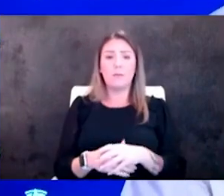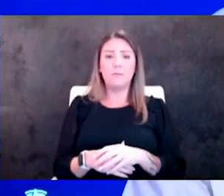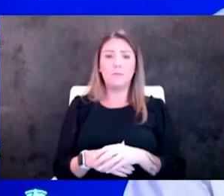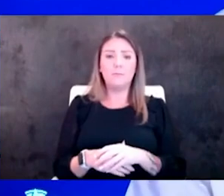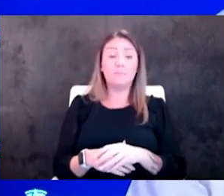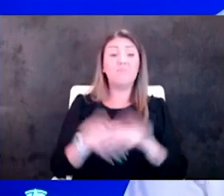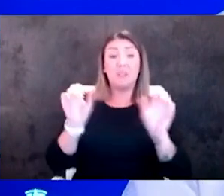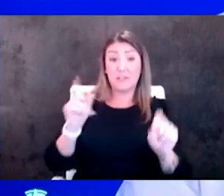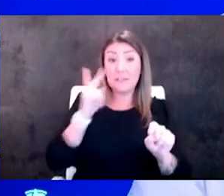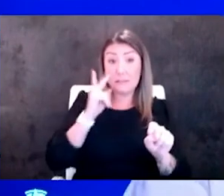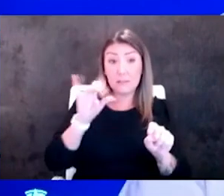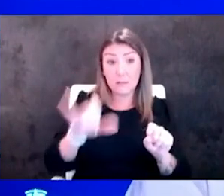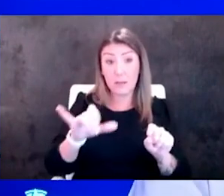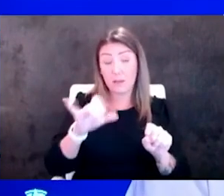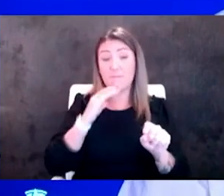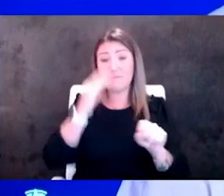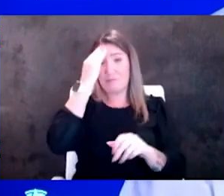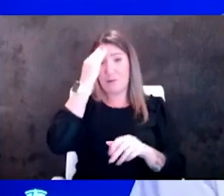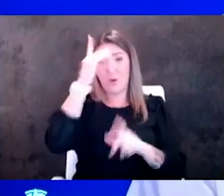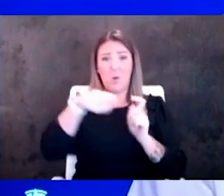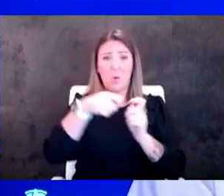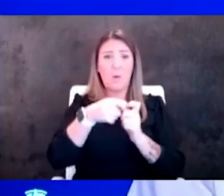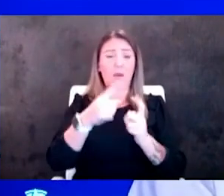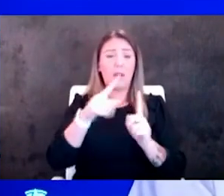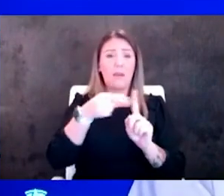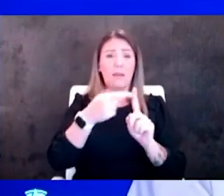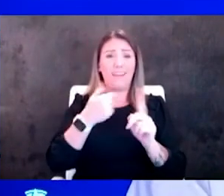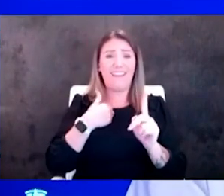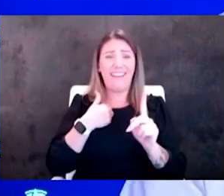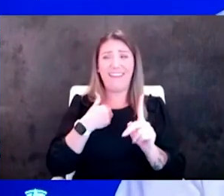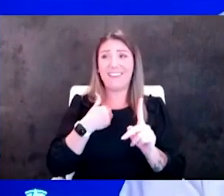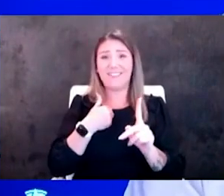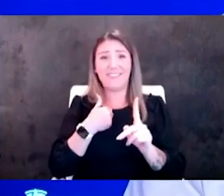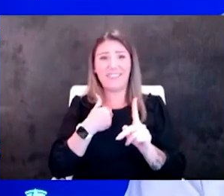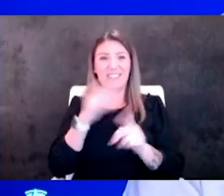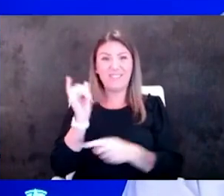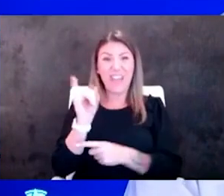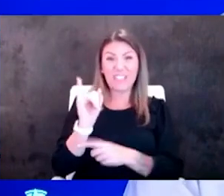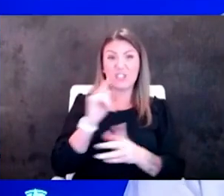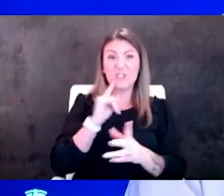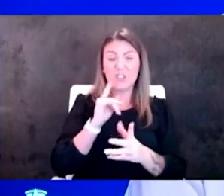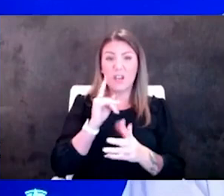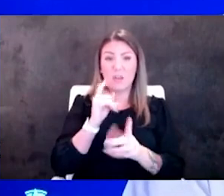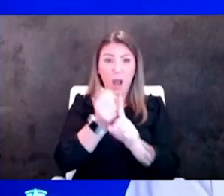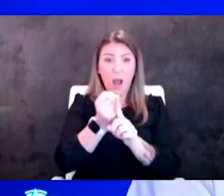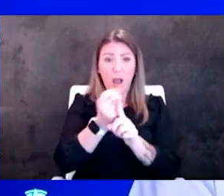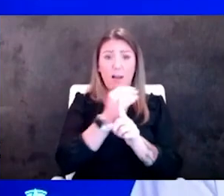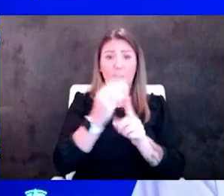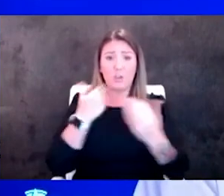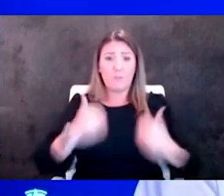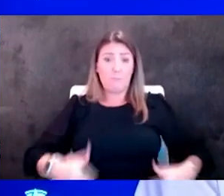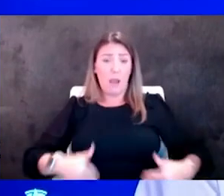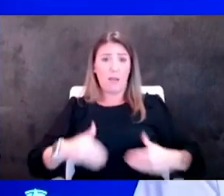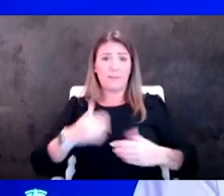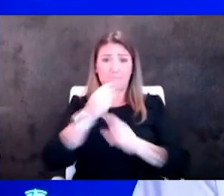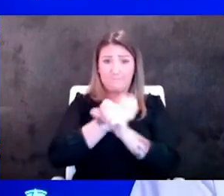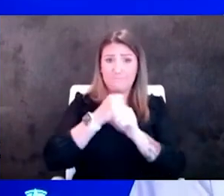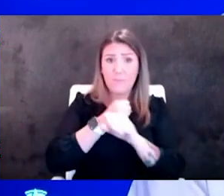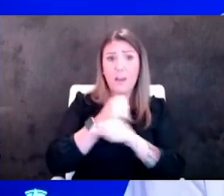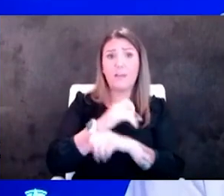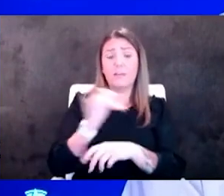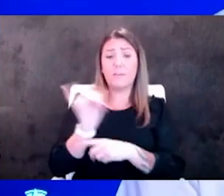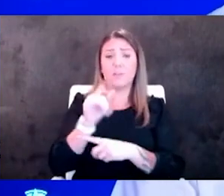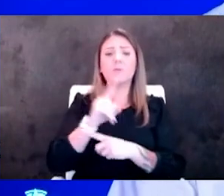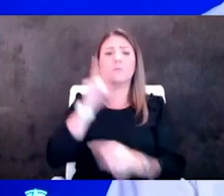you know that certainly when you have infection when your immune system is is fighting active infection we know that you can have a reduction